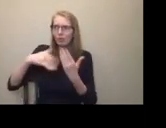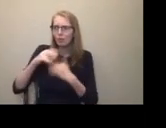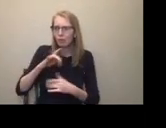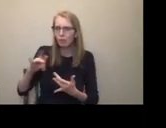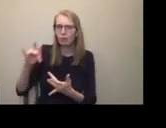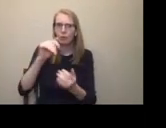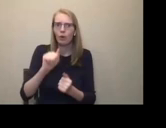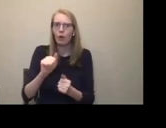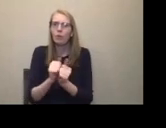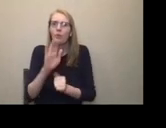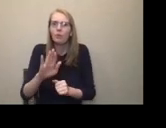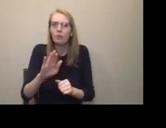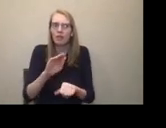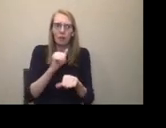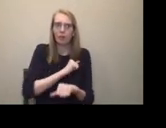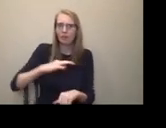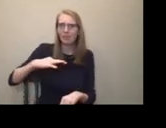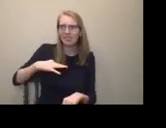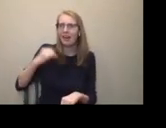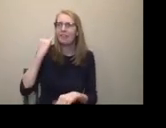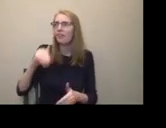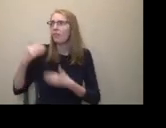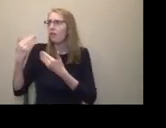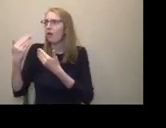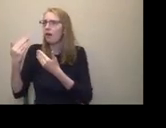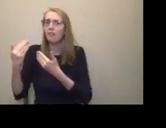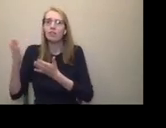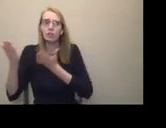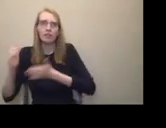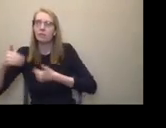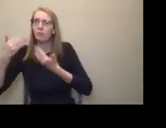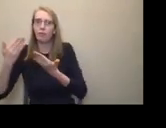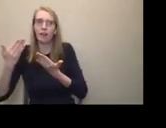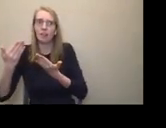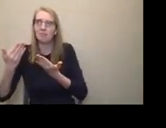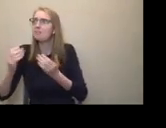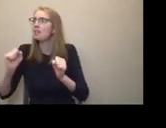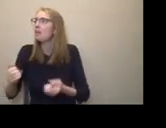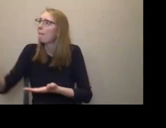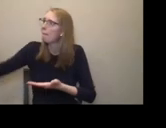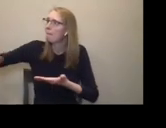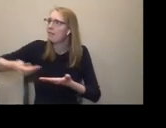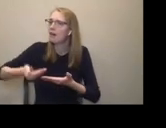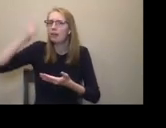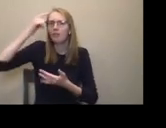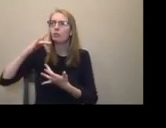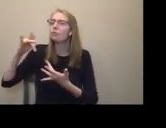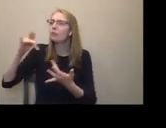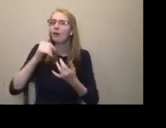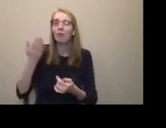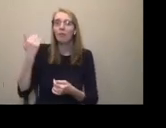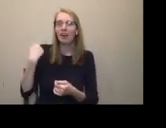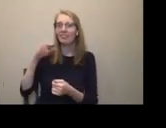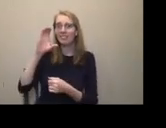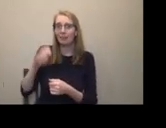if you offer a house to a service provider, I used to do this, it was a CP associations 20th anniversary, I'm like, why don't you come to the theater